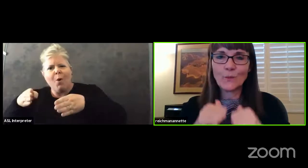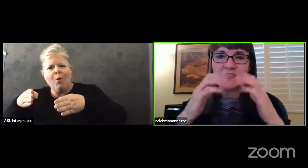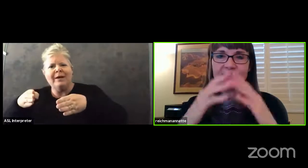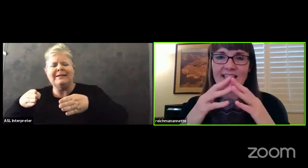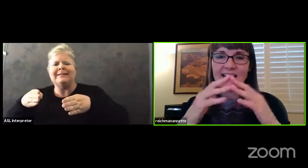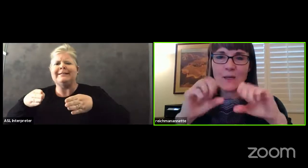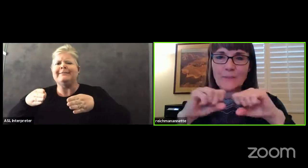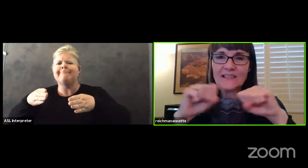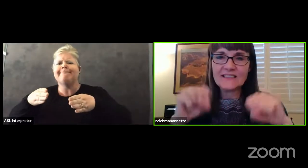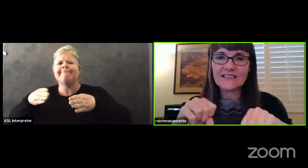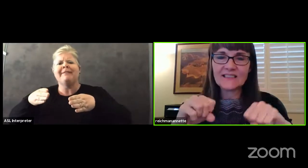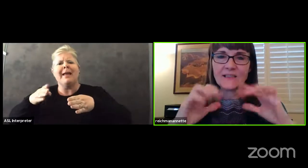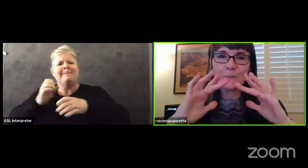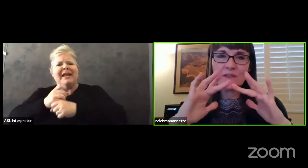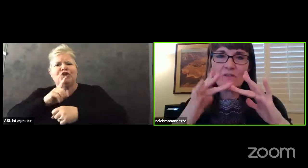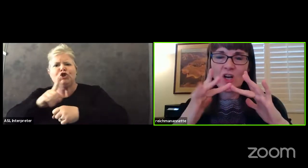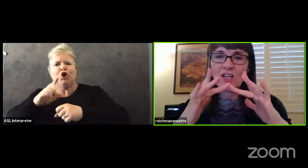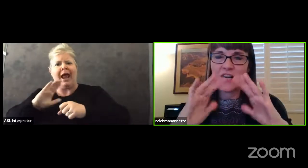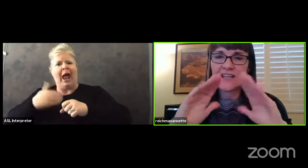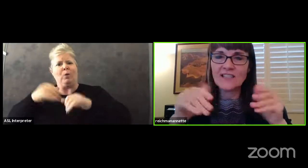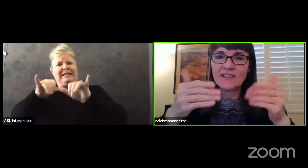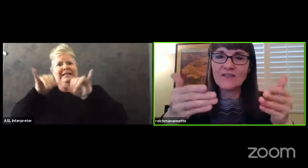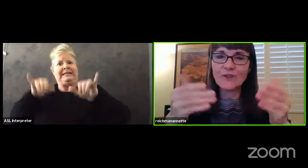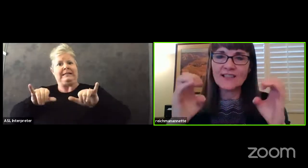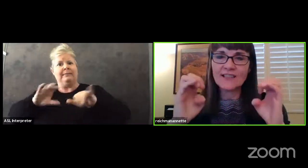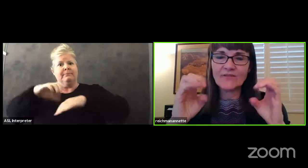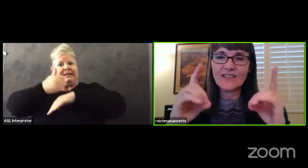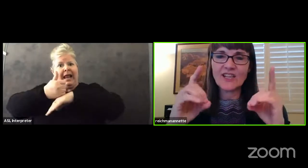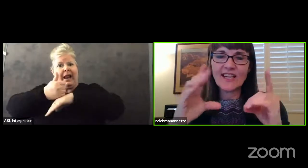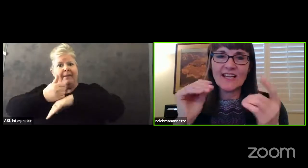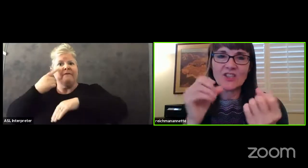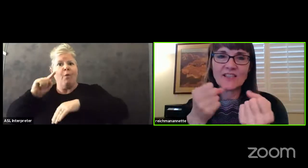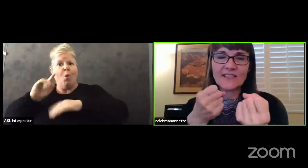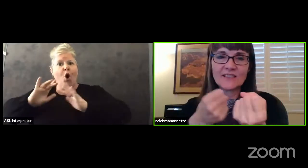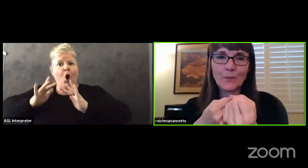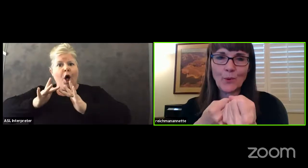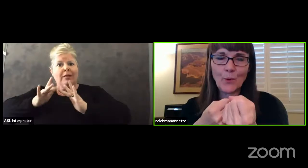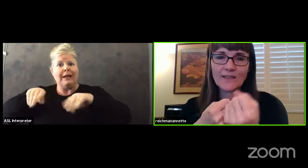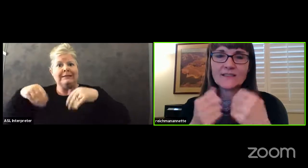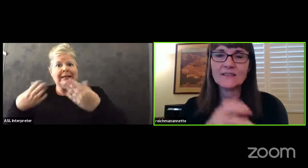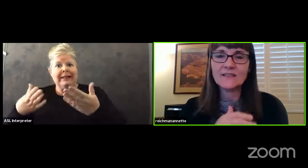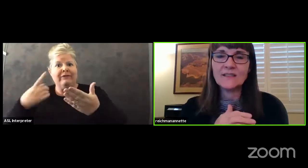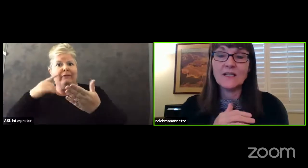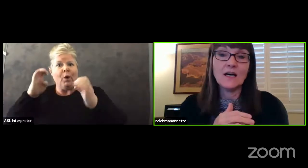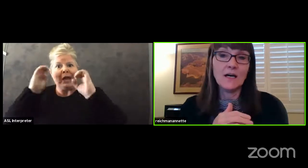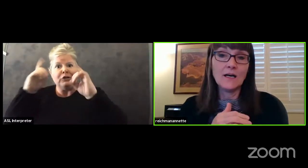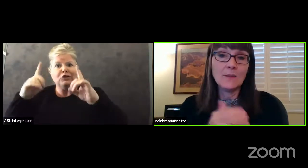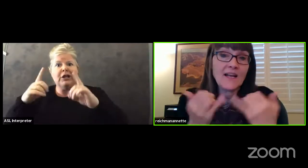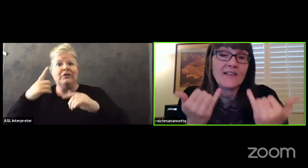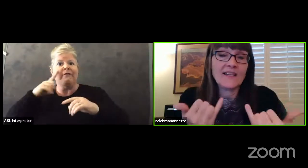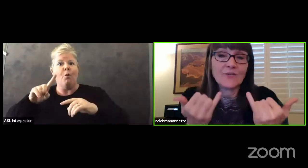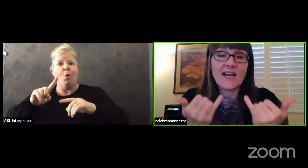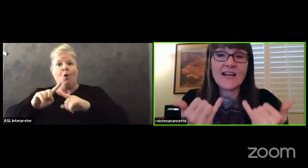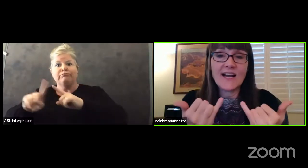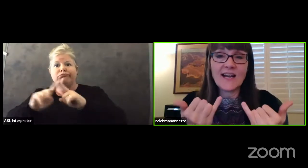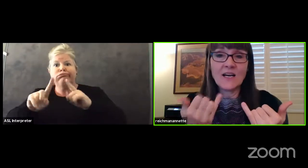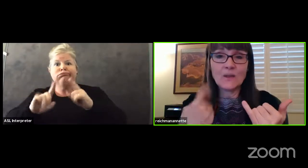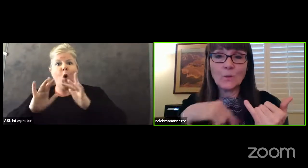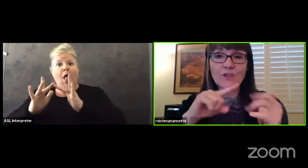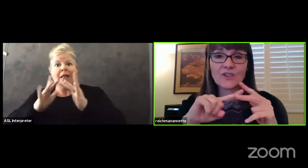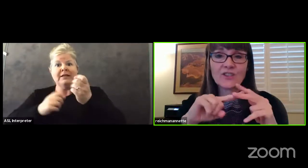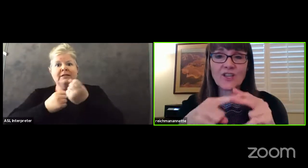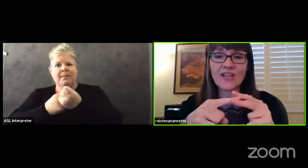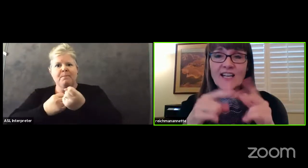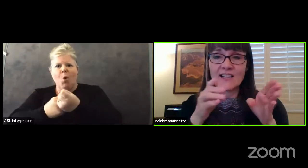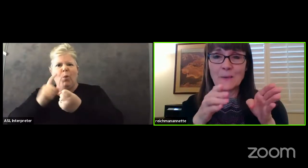that we set up a system of online delivery of education and support um and then right now